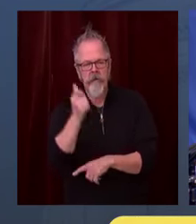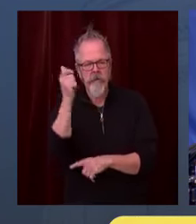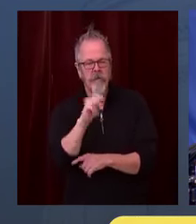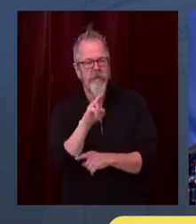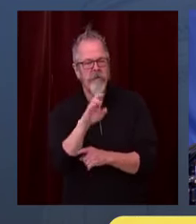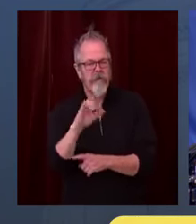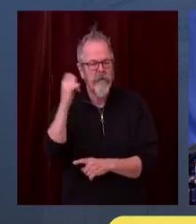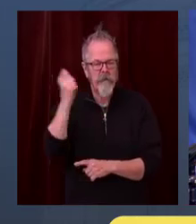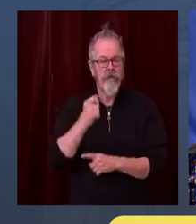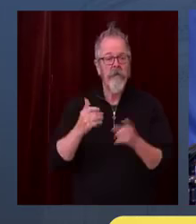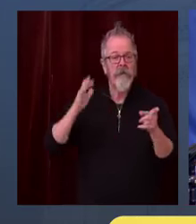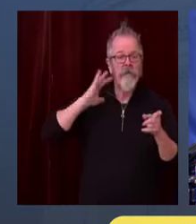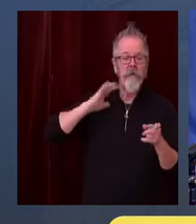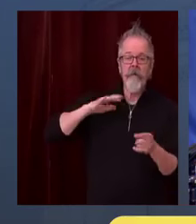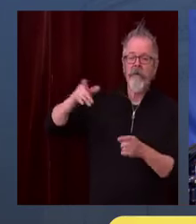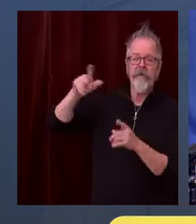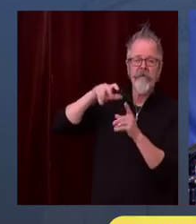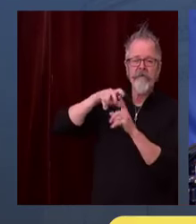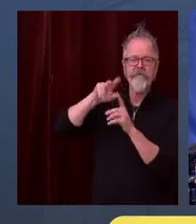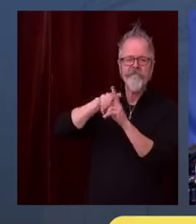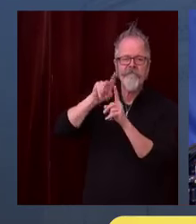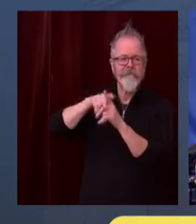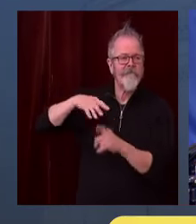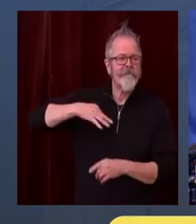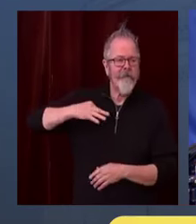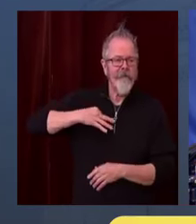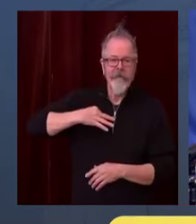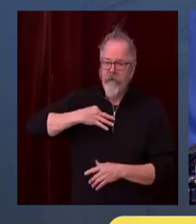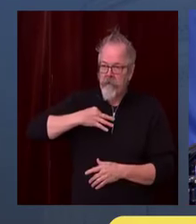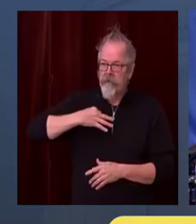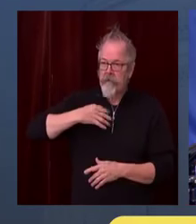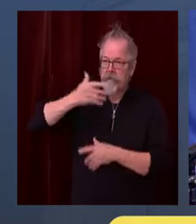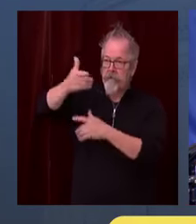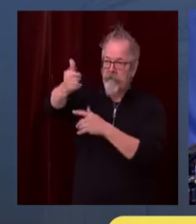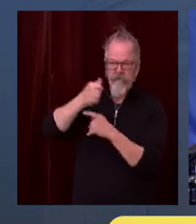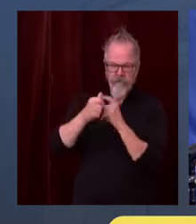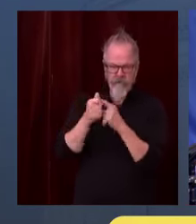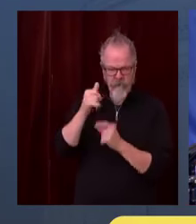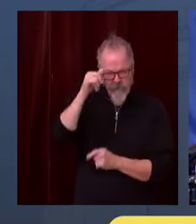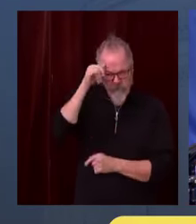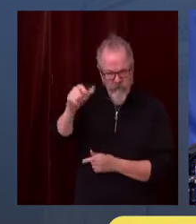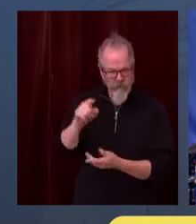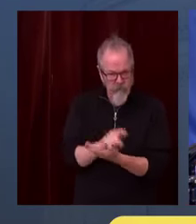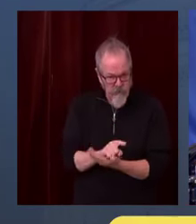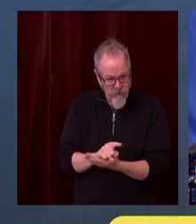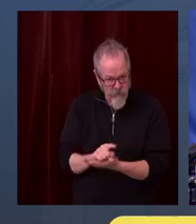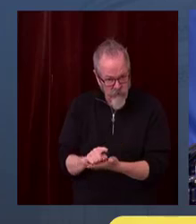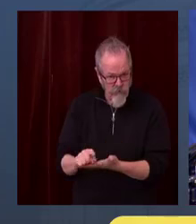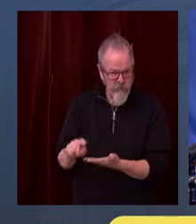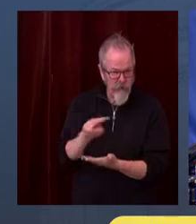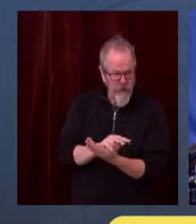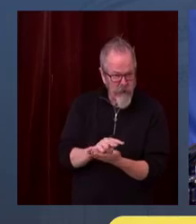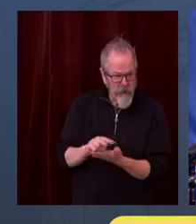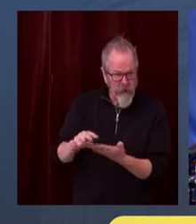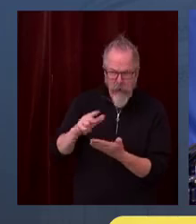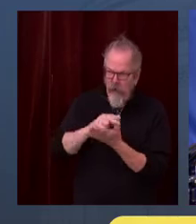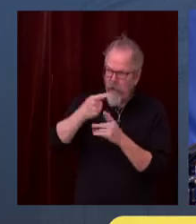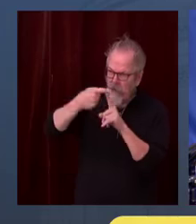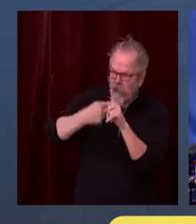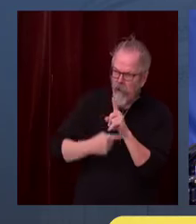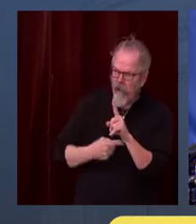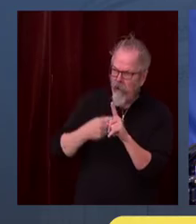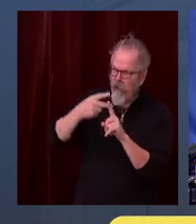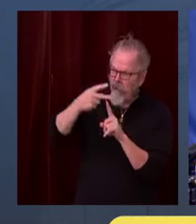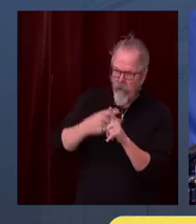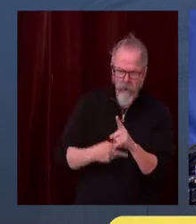What can you do to assure folks who may be going back into that system or into that system for the first time that we won't see the backlog and headaches that